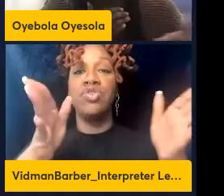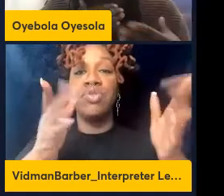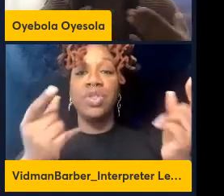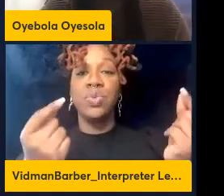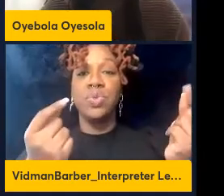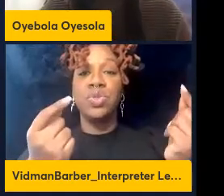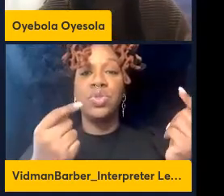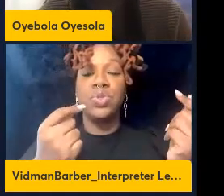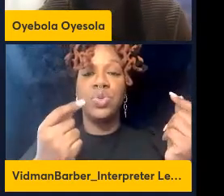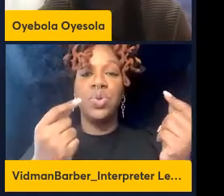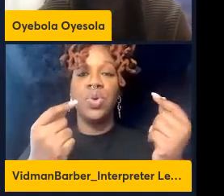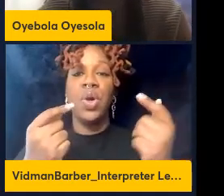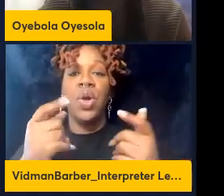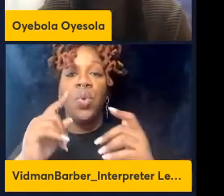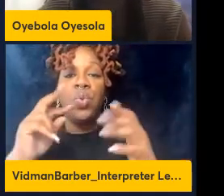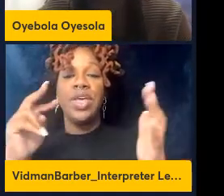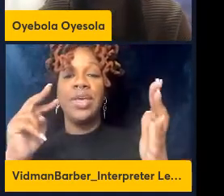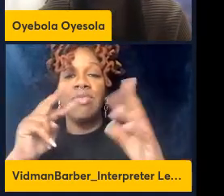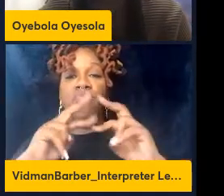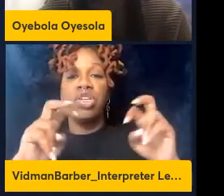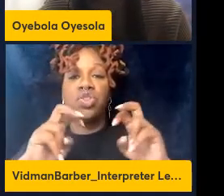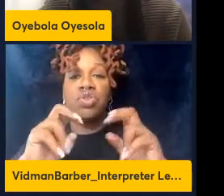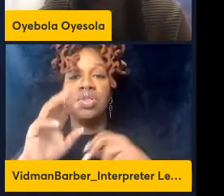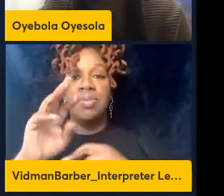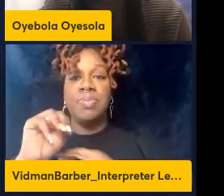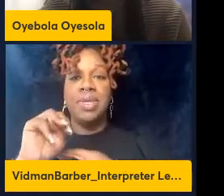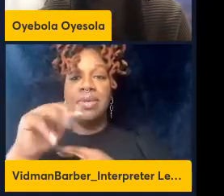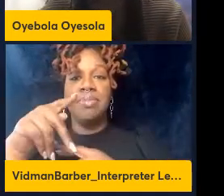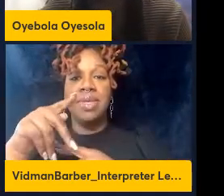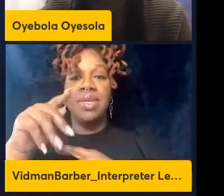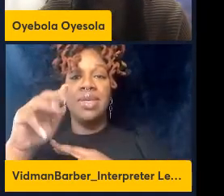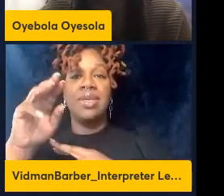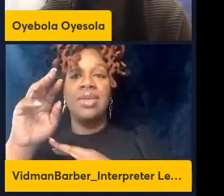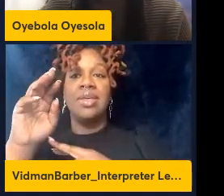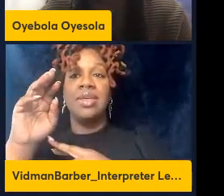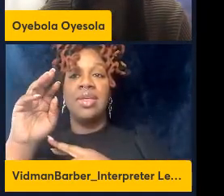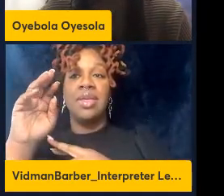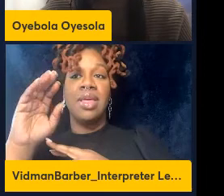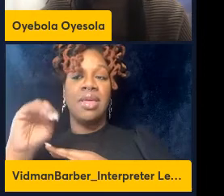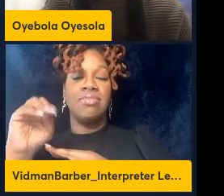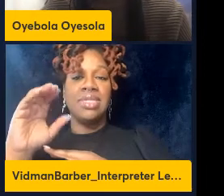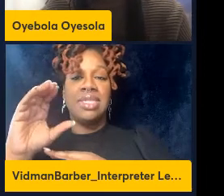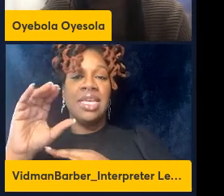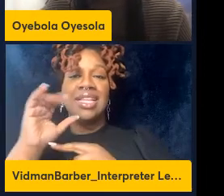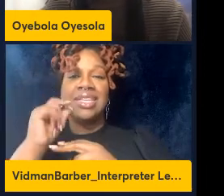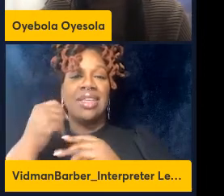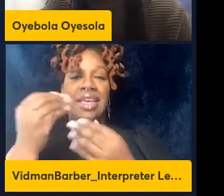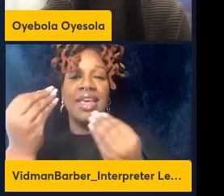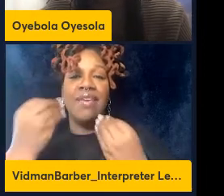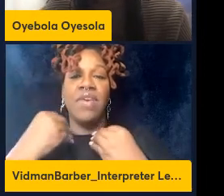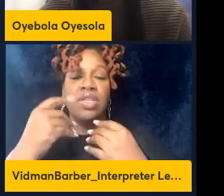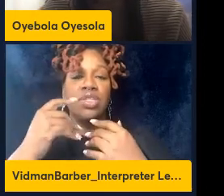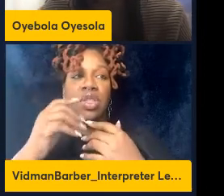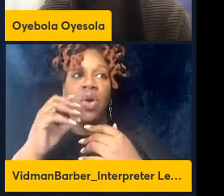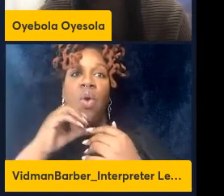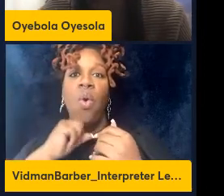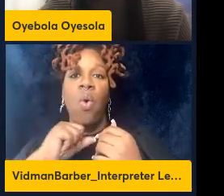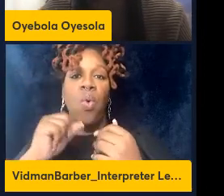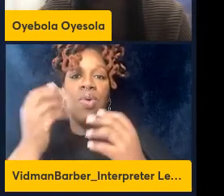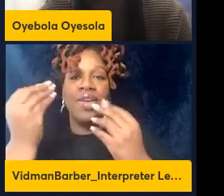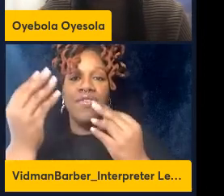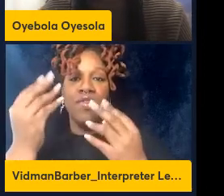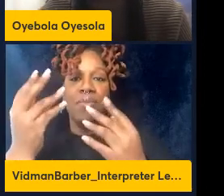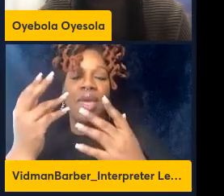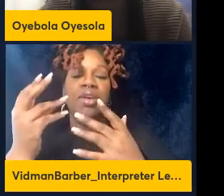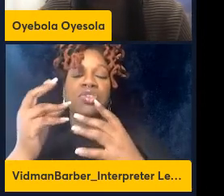look at the PBMCs that might not really give us the old picture of what is happening in individuals that are